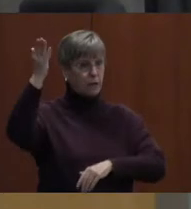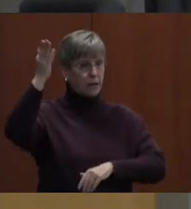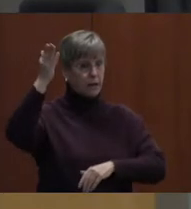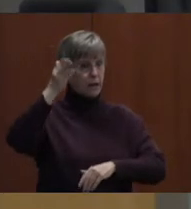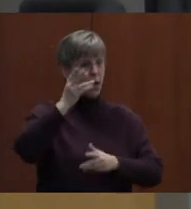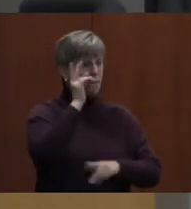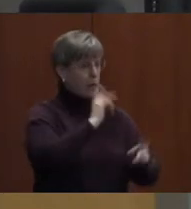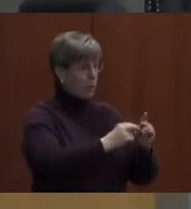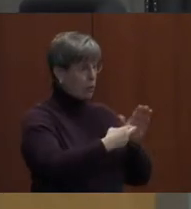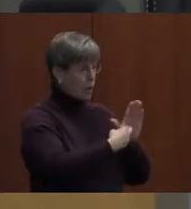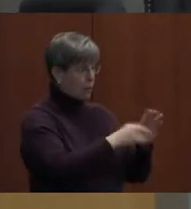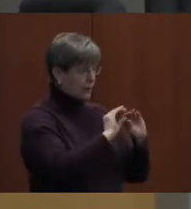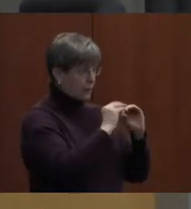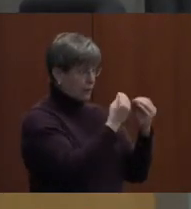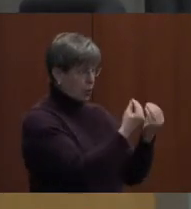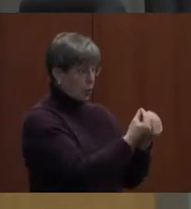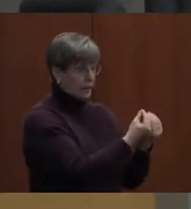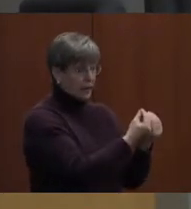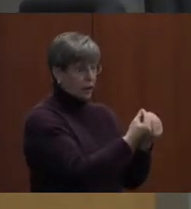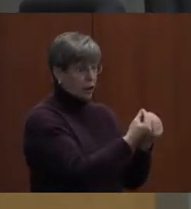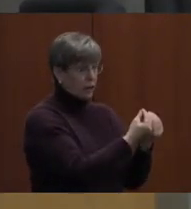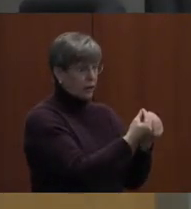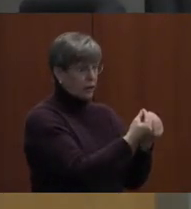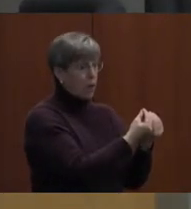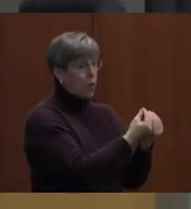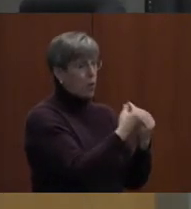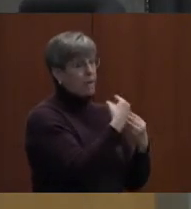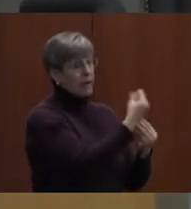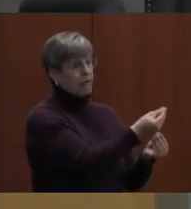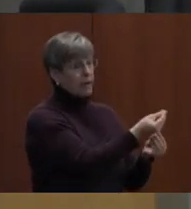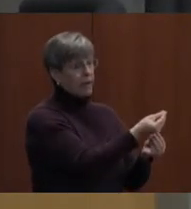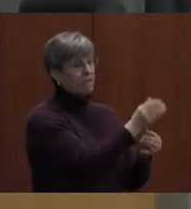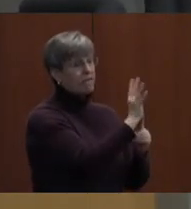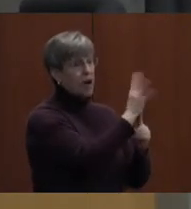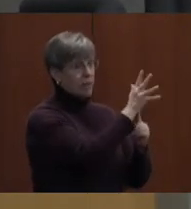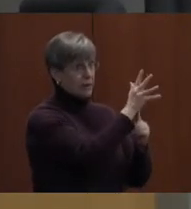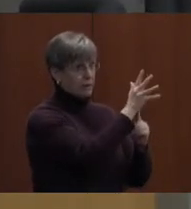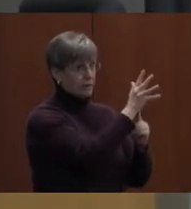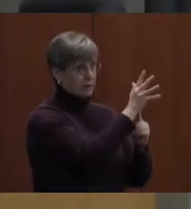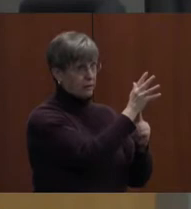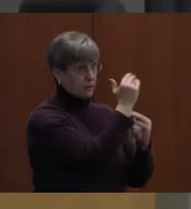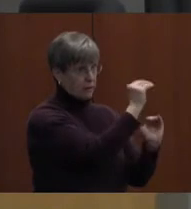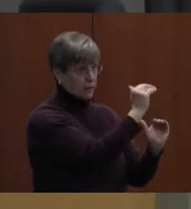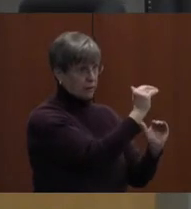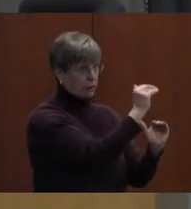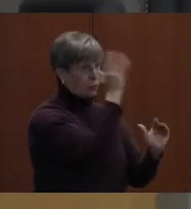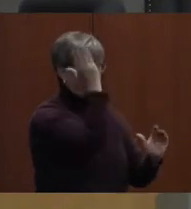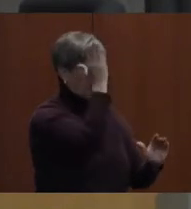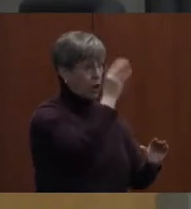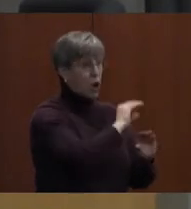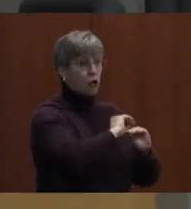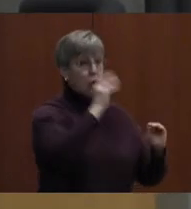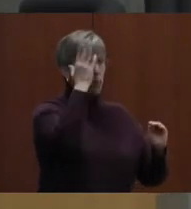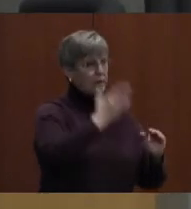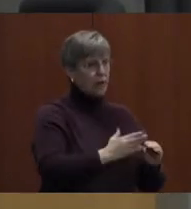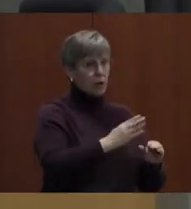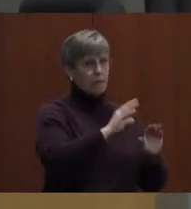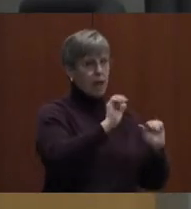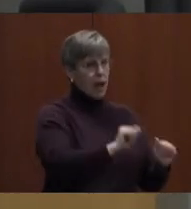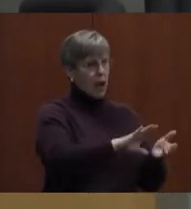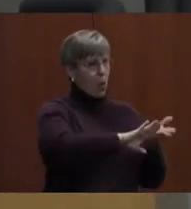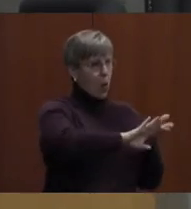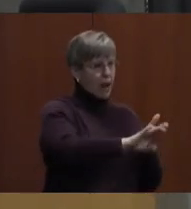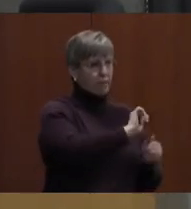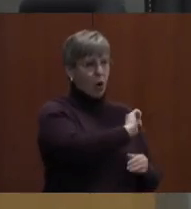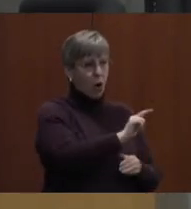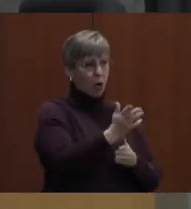representing an organization will be allotted five minutes. No presenter may waive all or